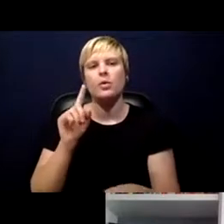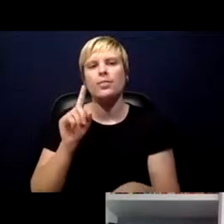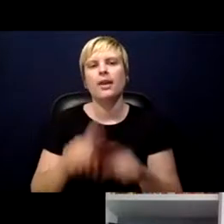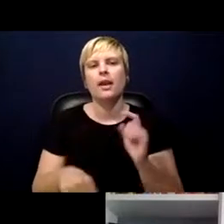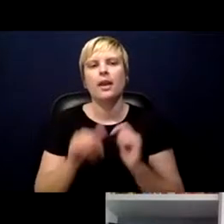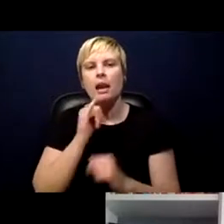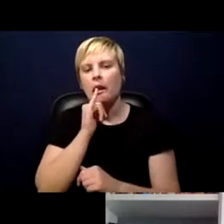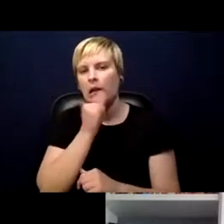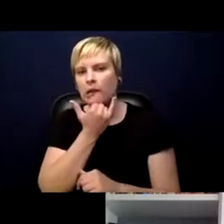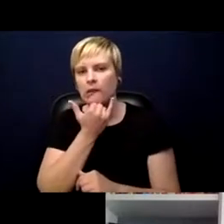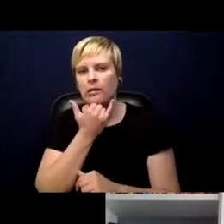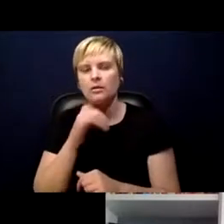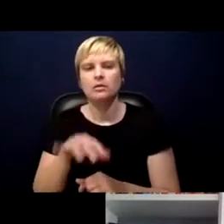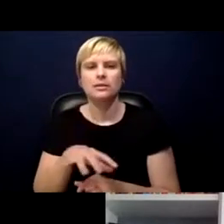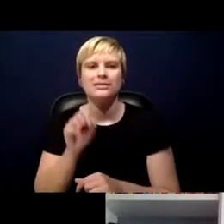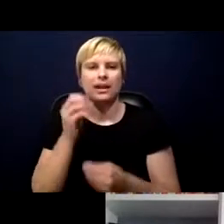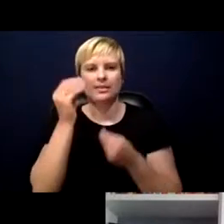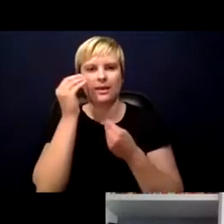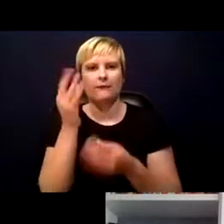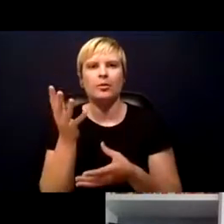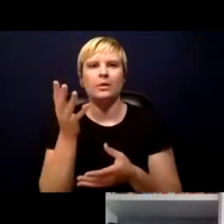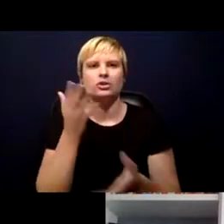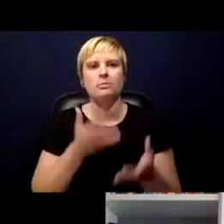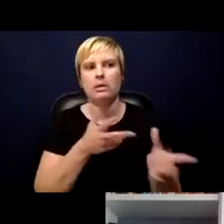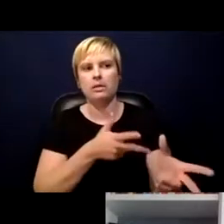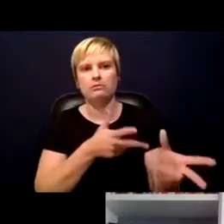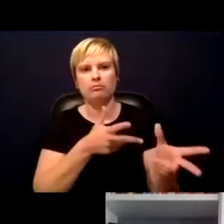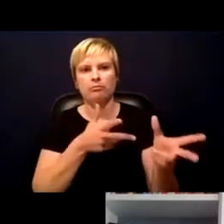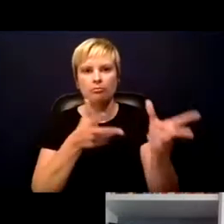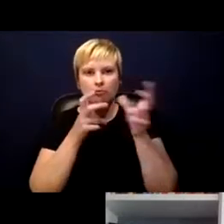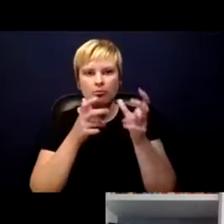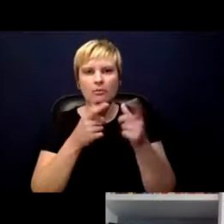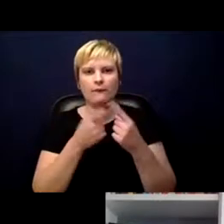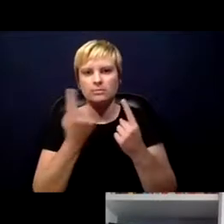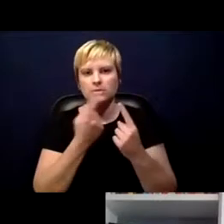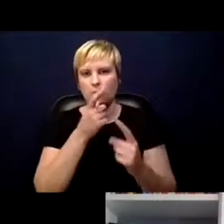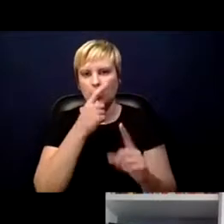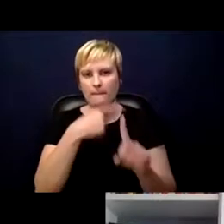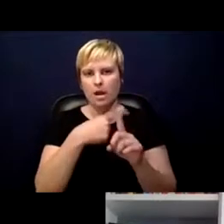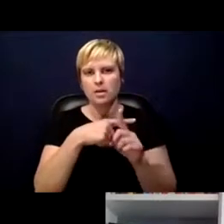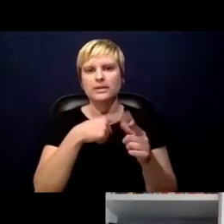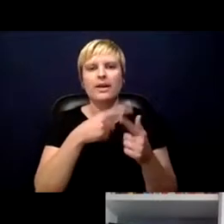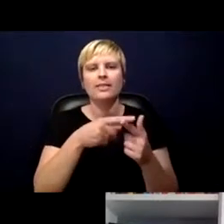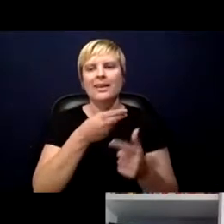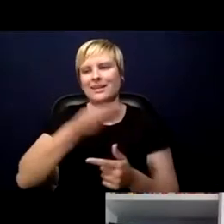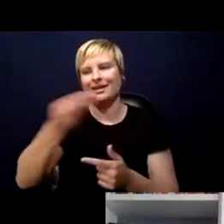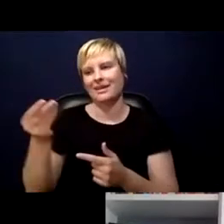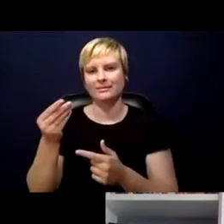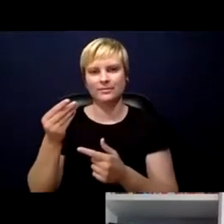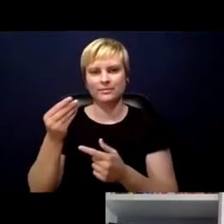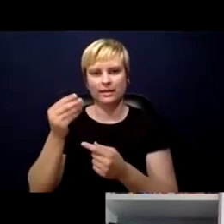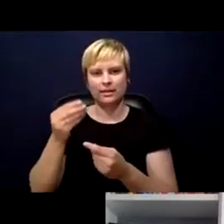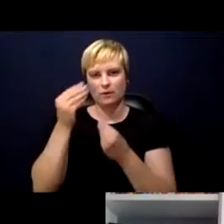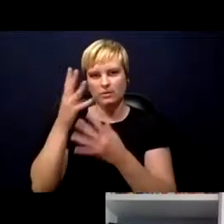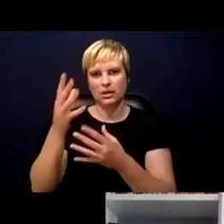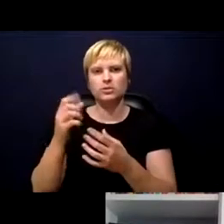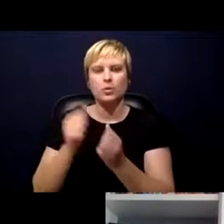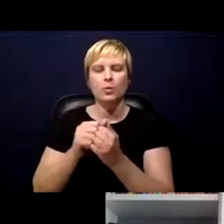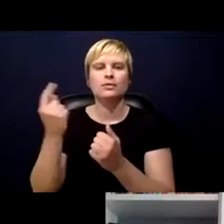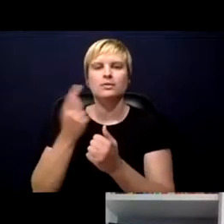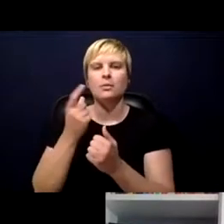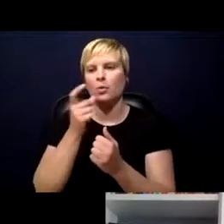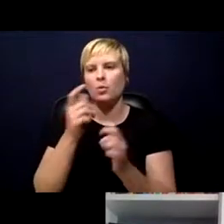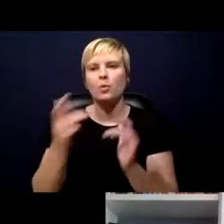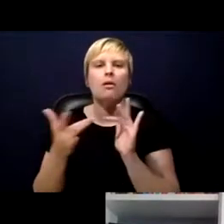take the information that they may have received from someone who is positive and share that with someone who is contacted